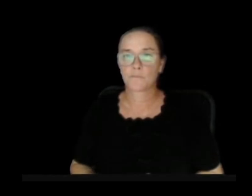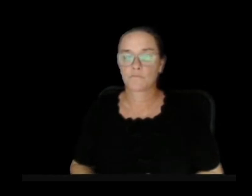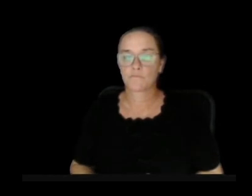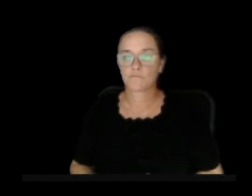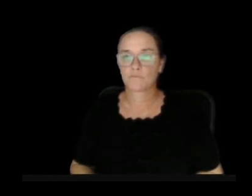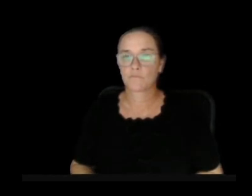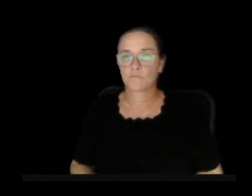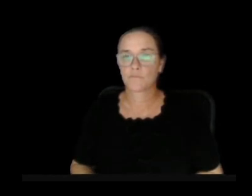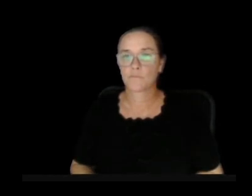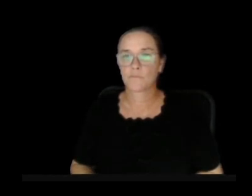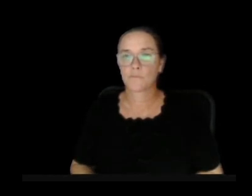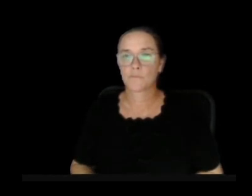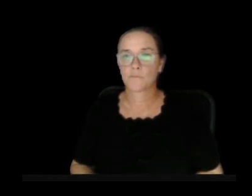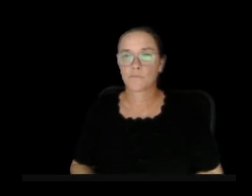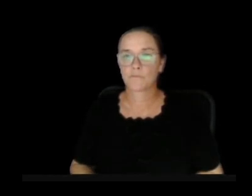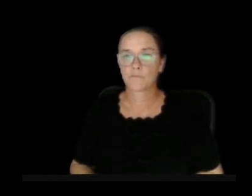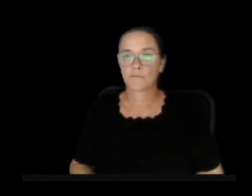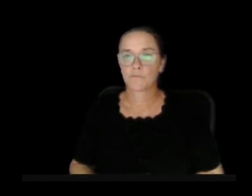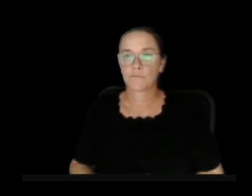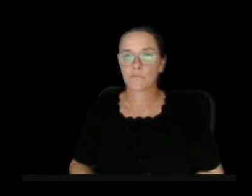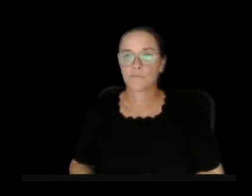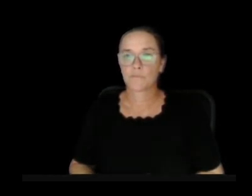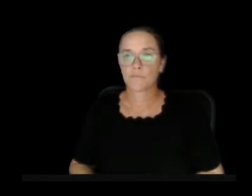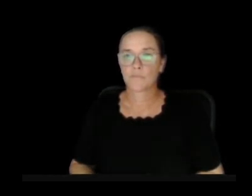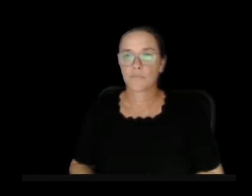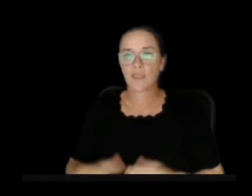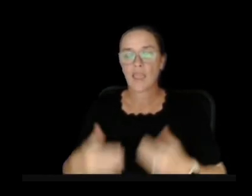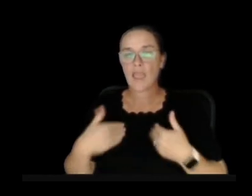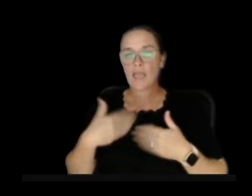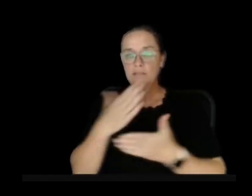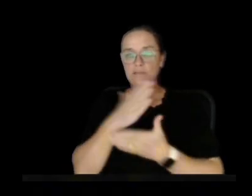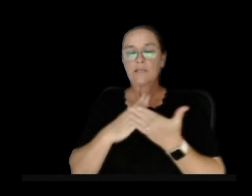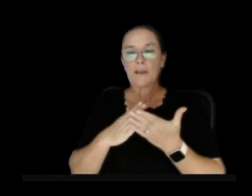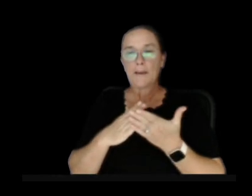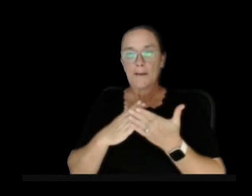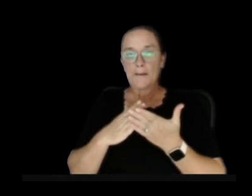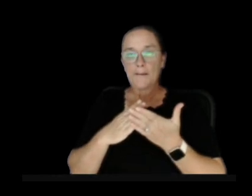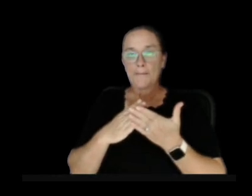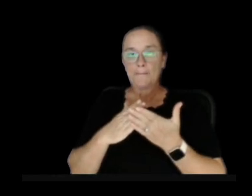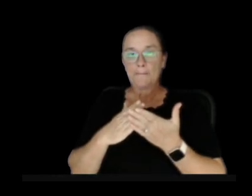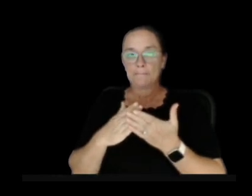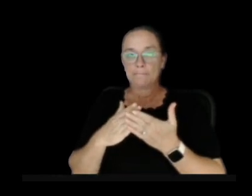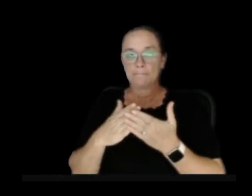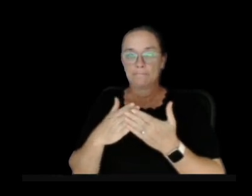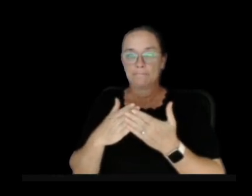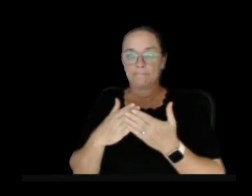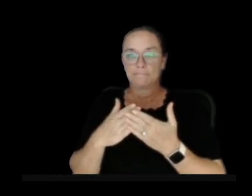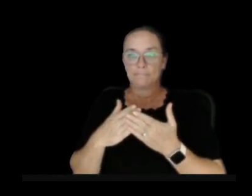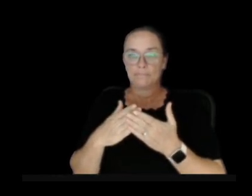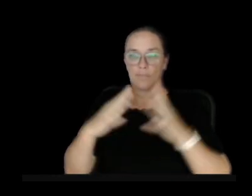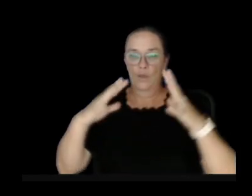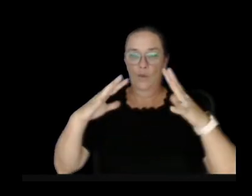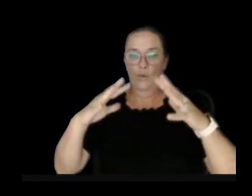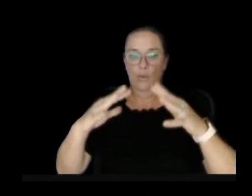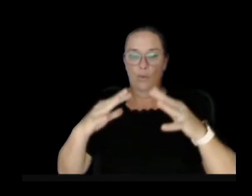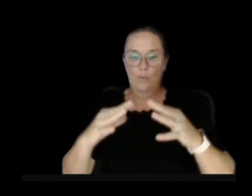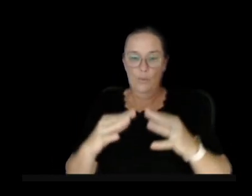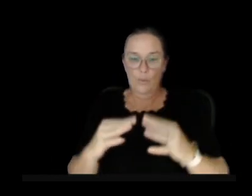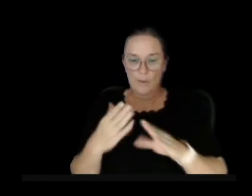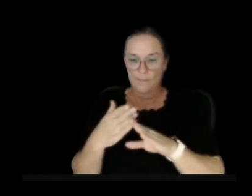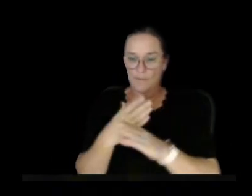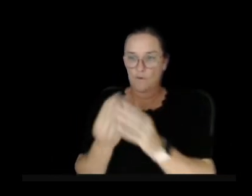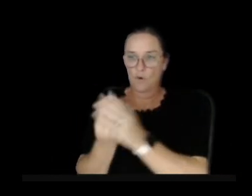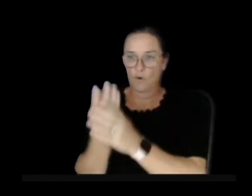There were some precursory deflation and inflation events that corresponded to some